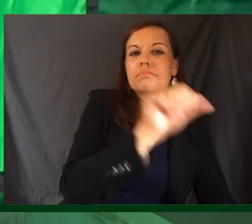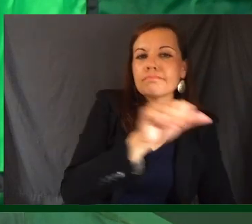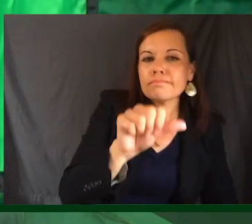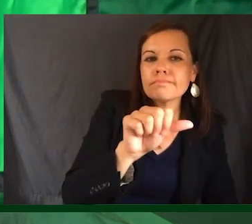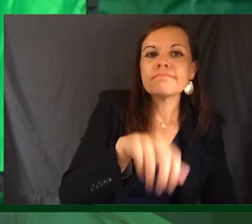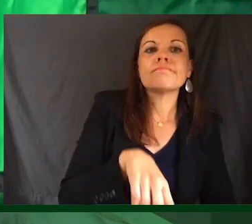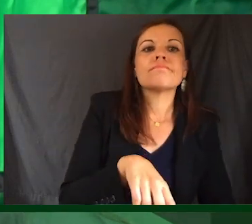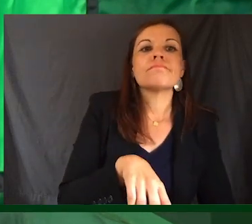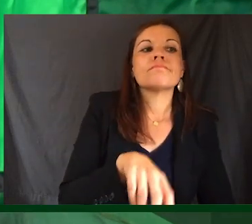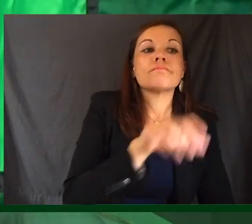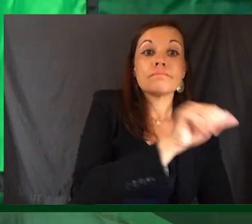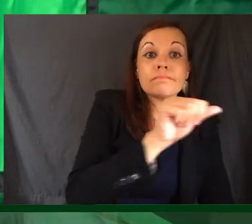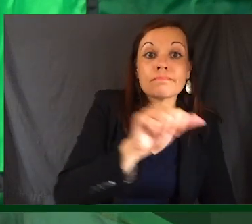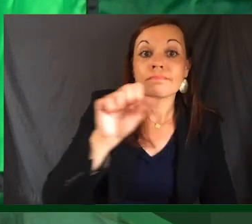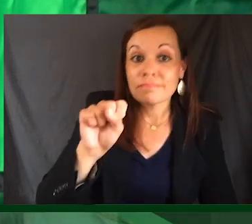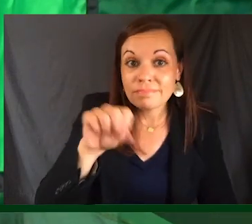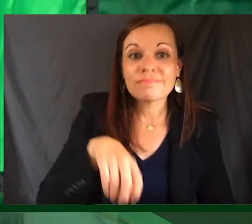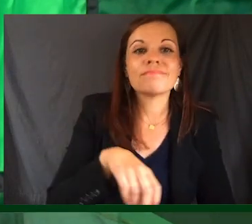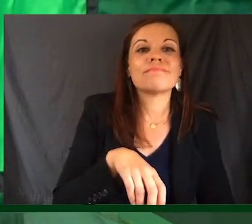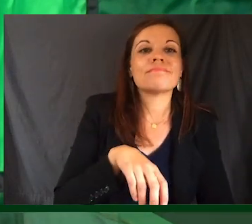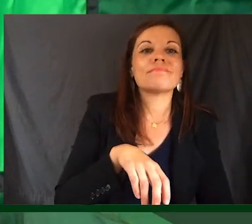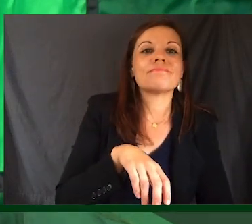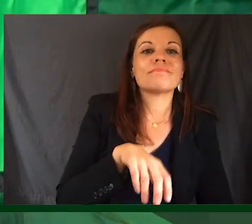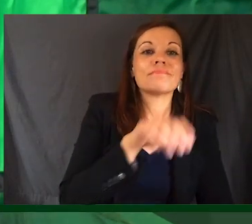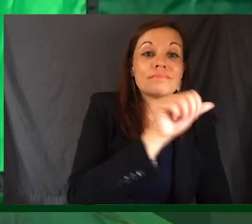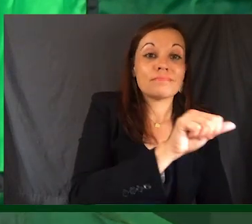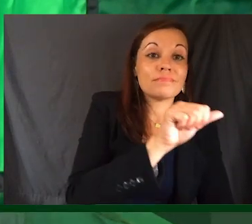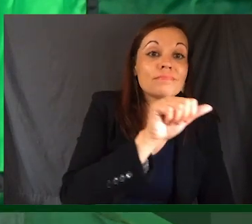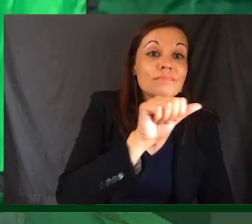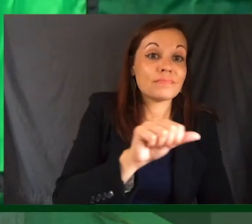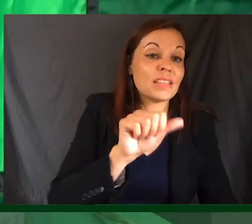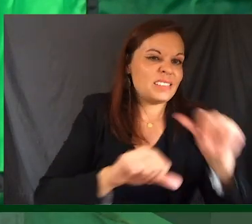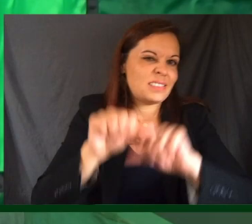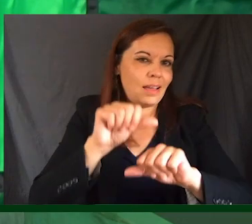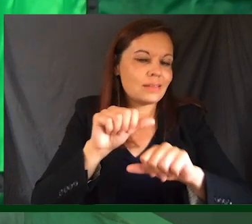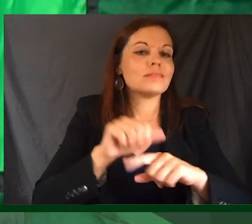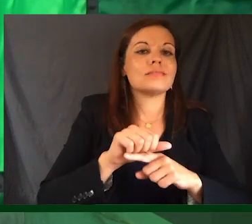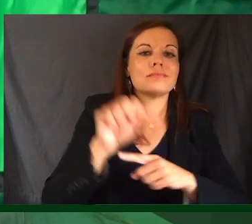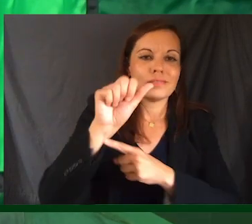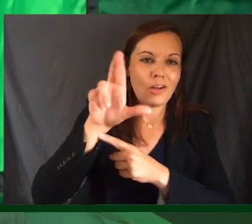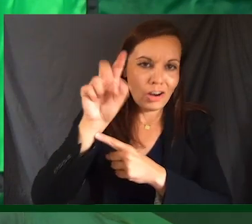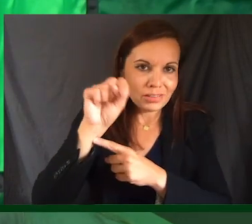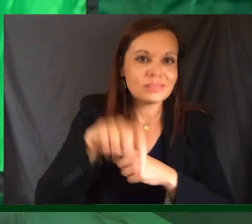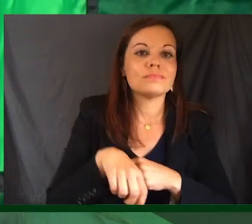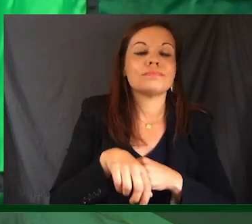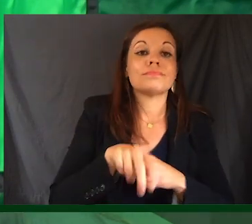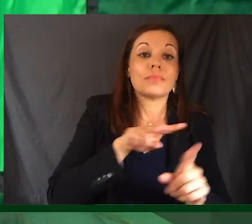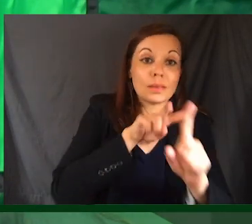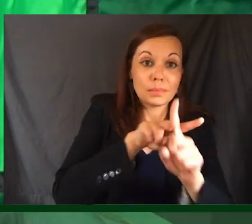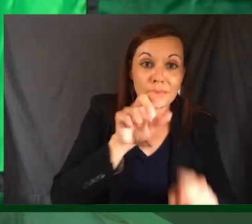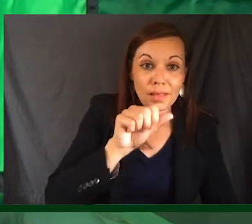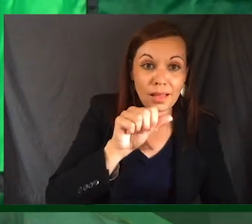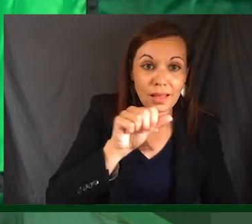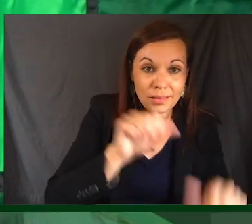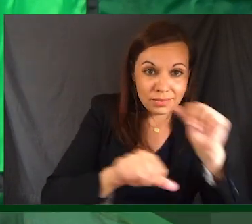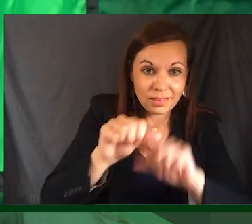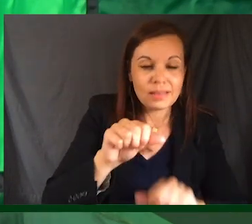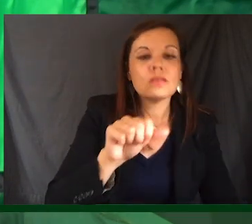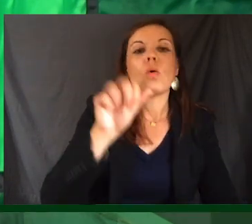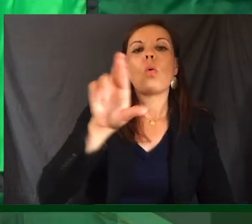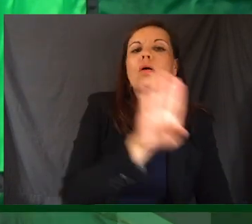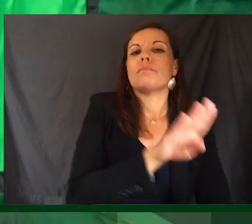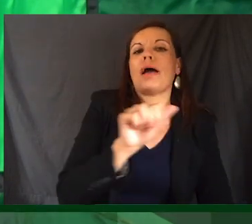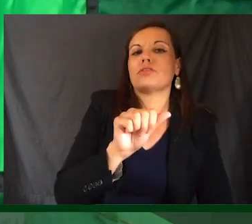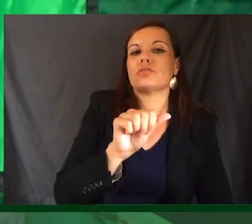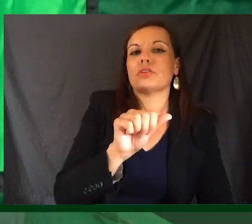associate in applied arts degree, associate in science degree, associate in applied science degree, or a bachelor